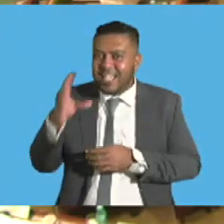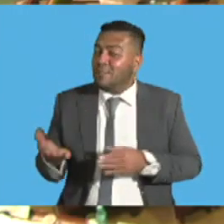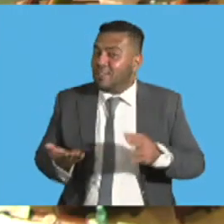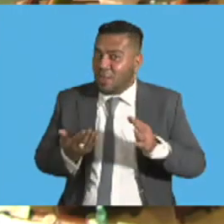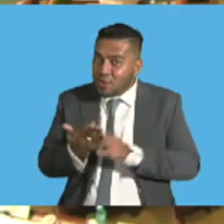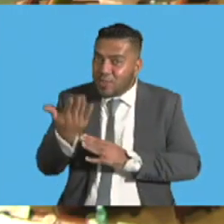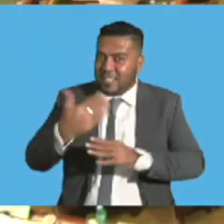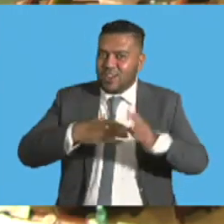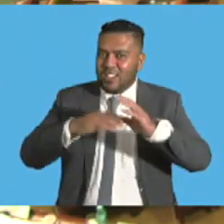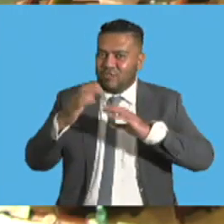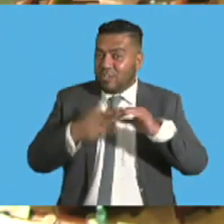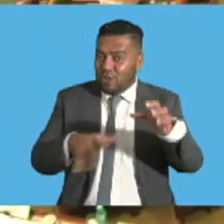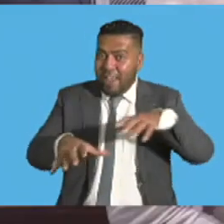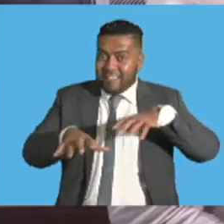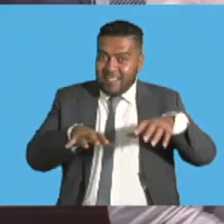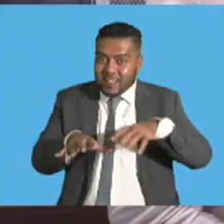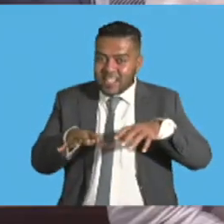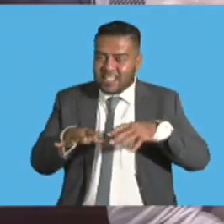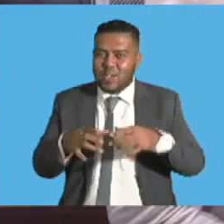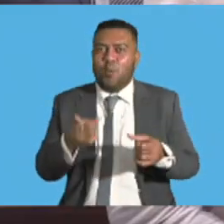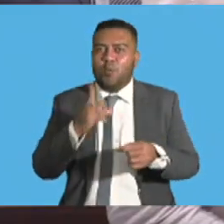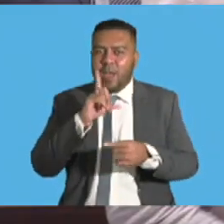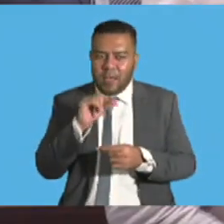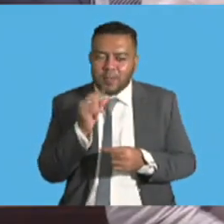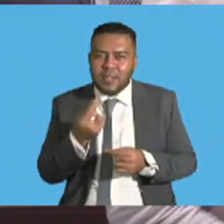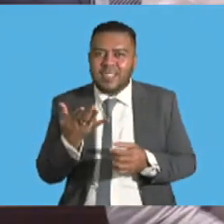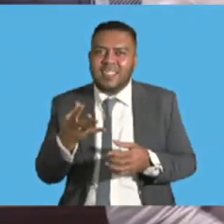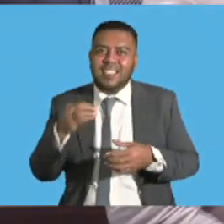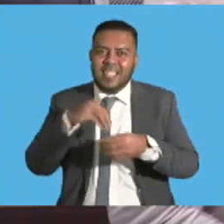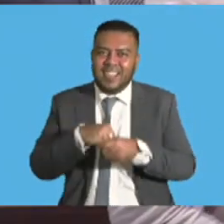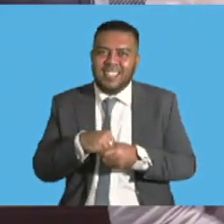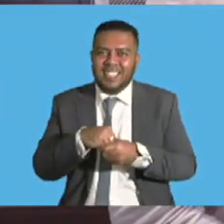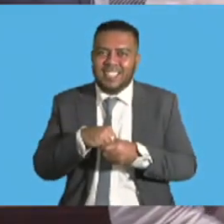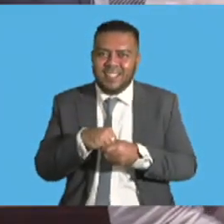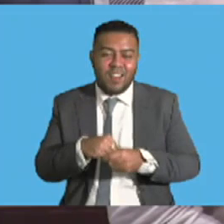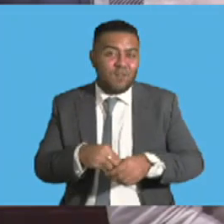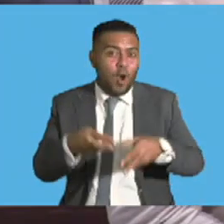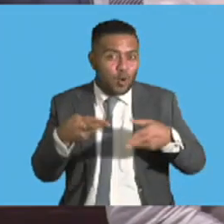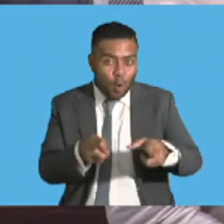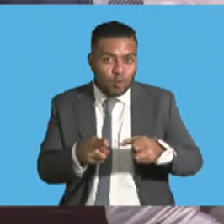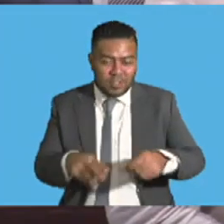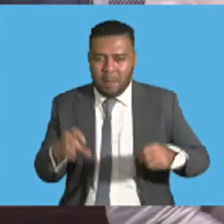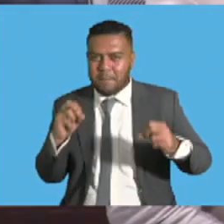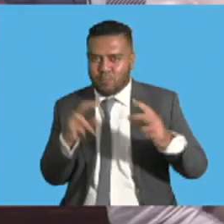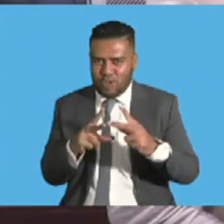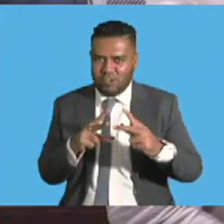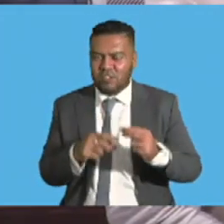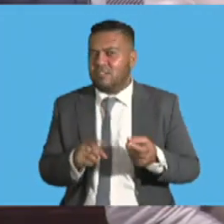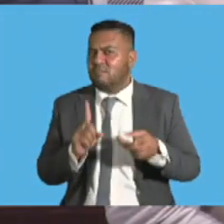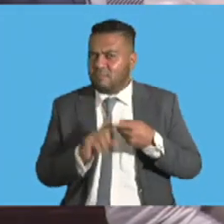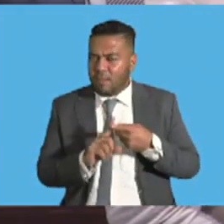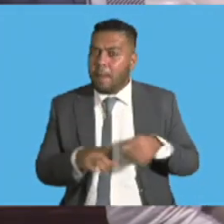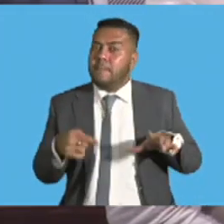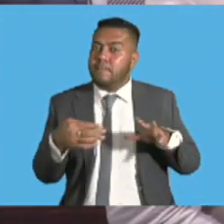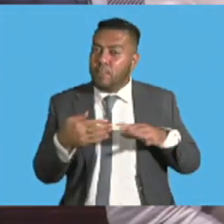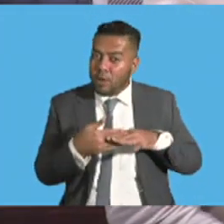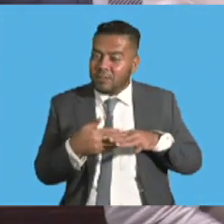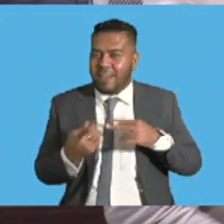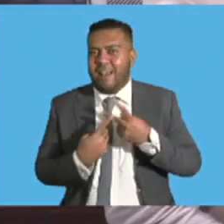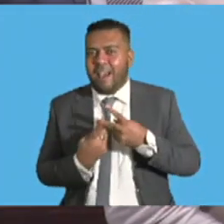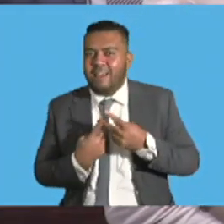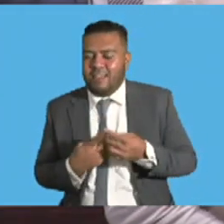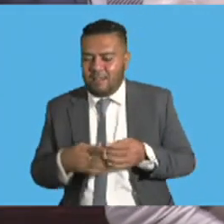construction activities we are able to put up the critical infrastructure like roads, bridges, ports, and other basic